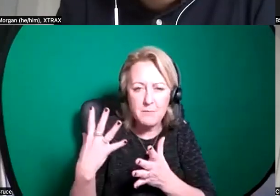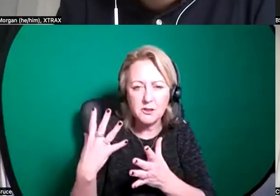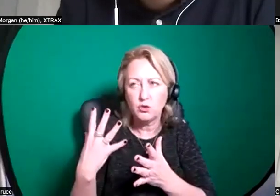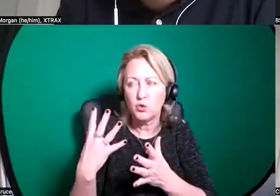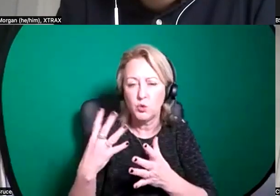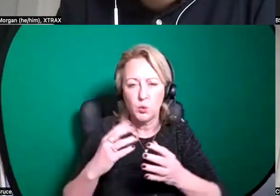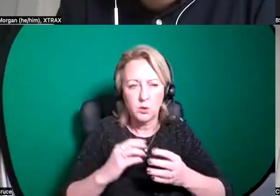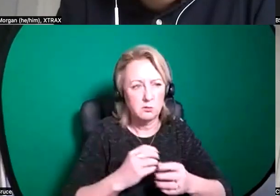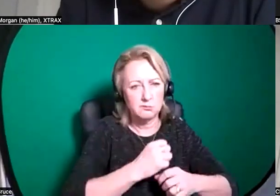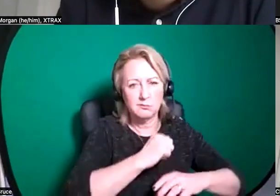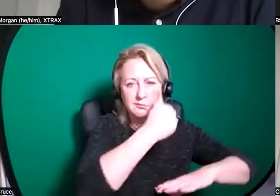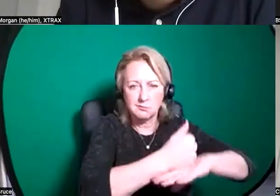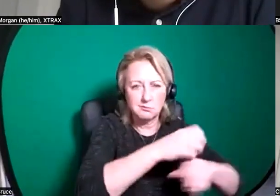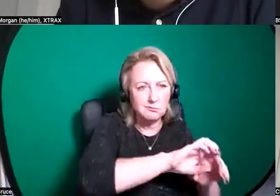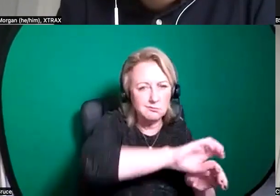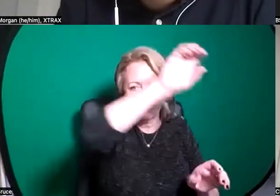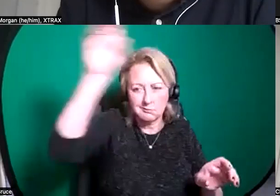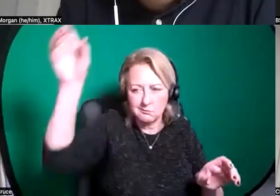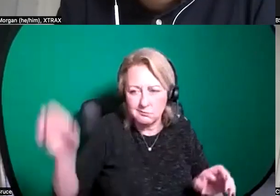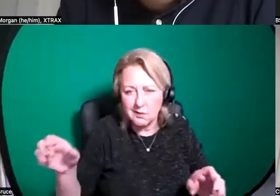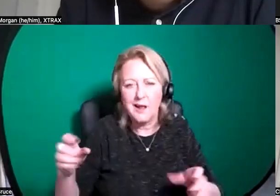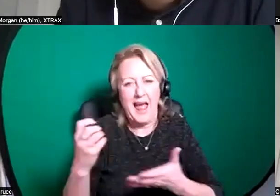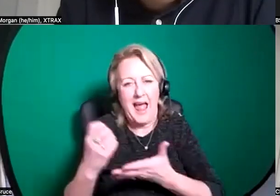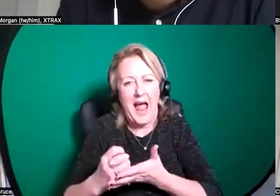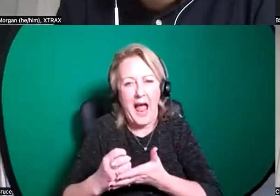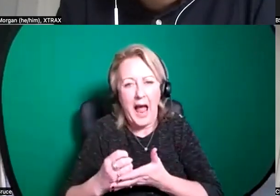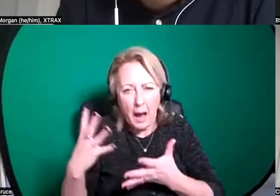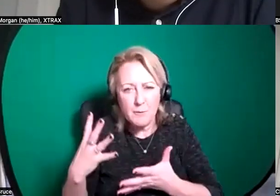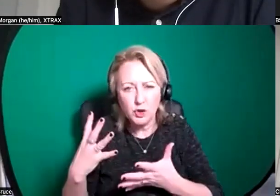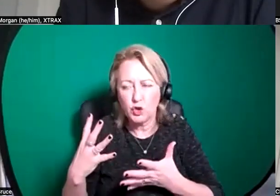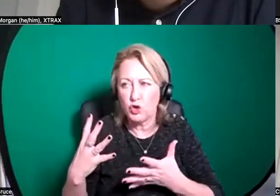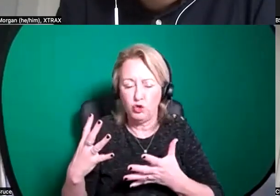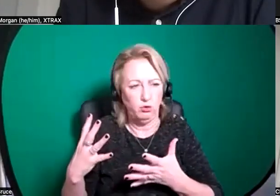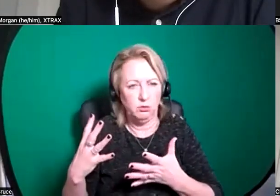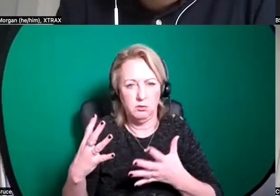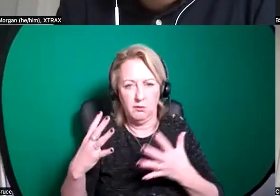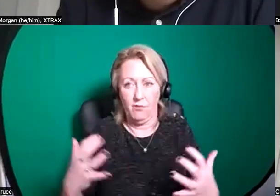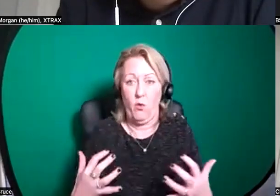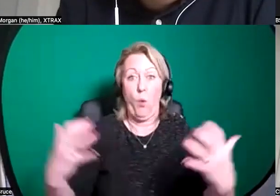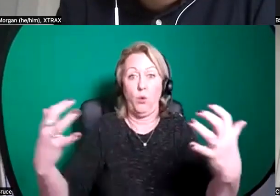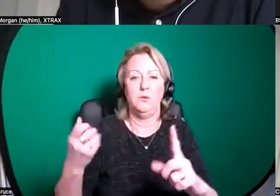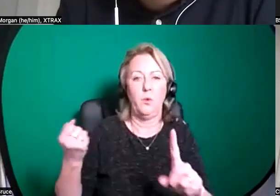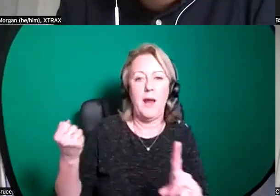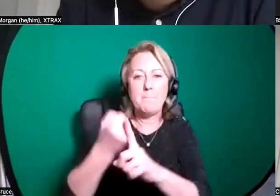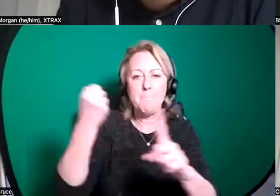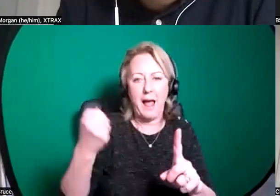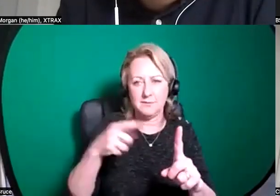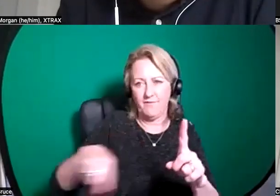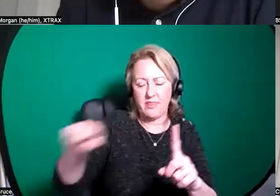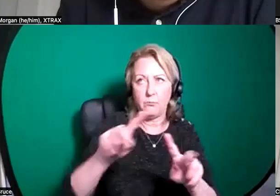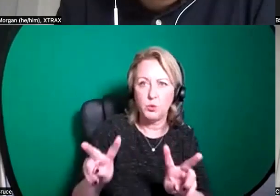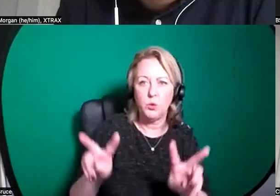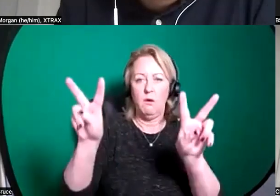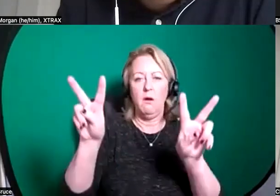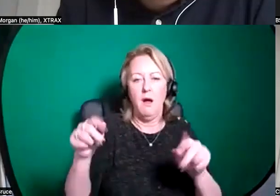up and put the work up um to how much then you get that bigger audience impact so we're still looking to do medium